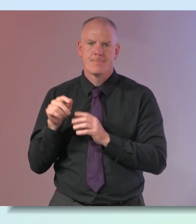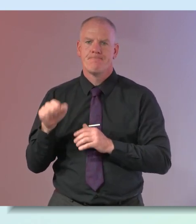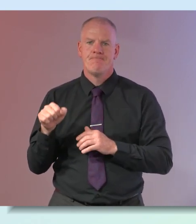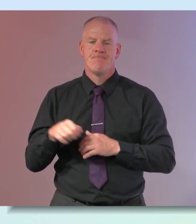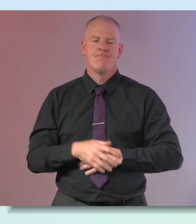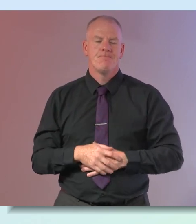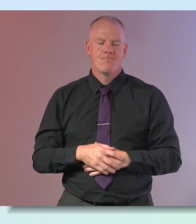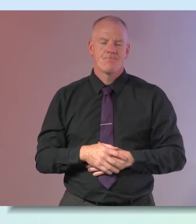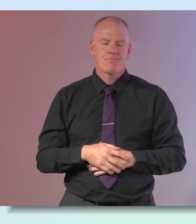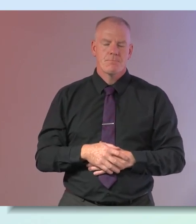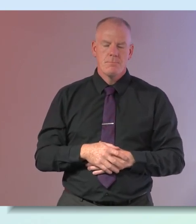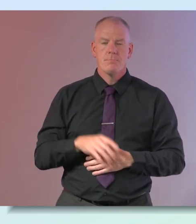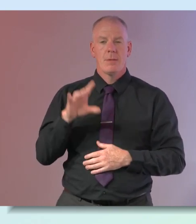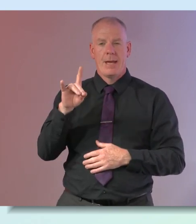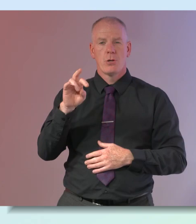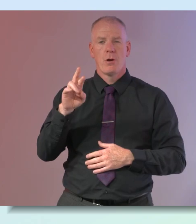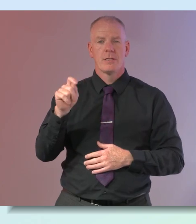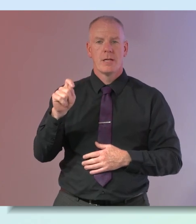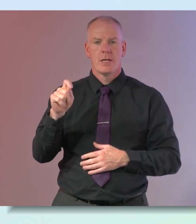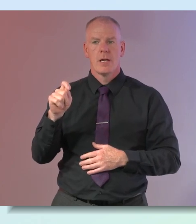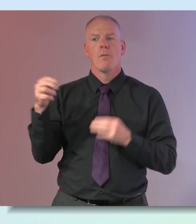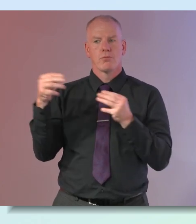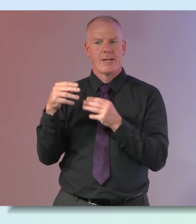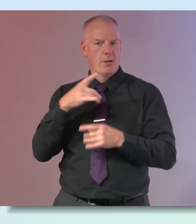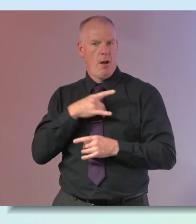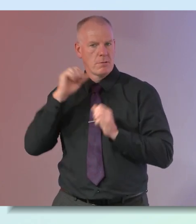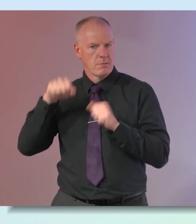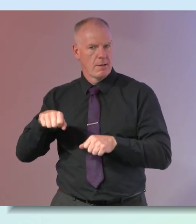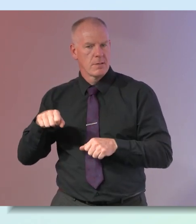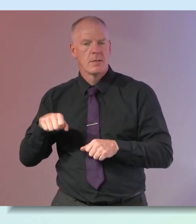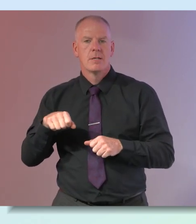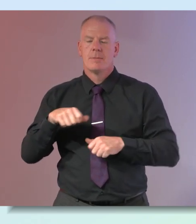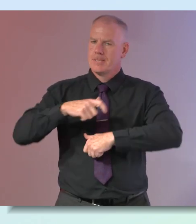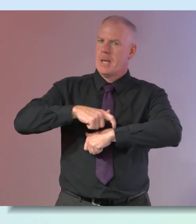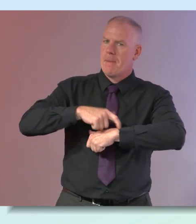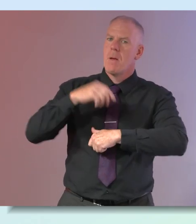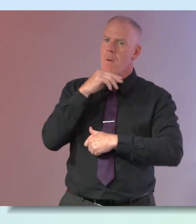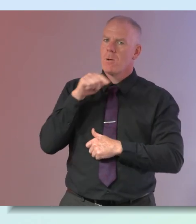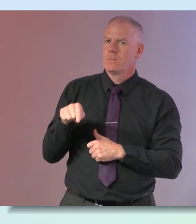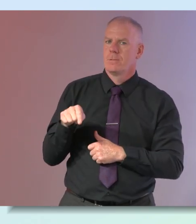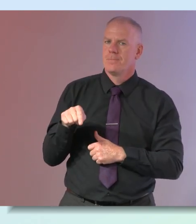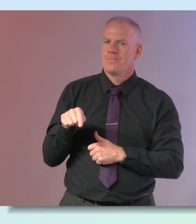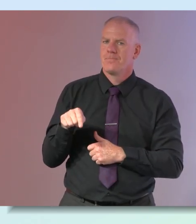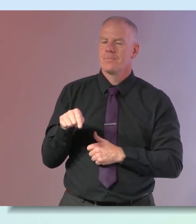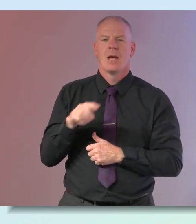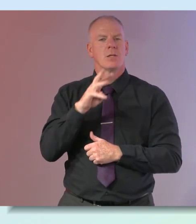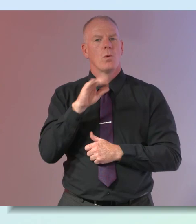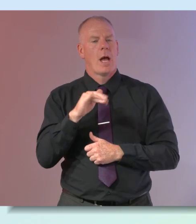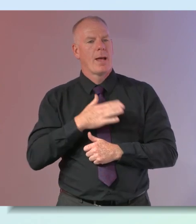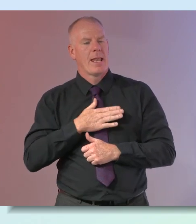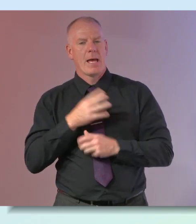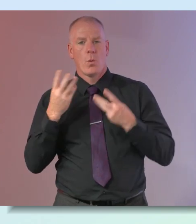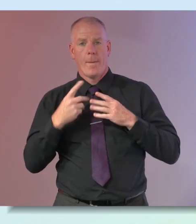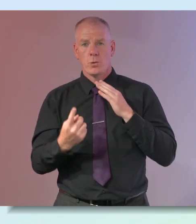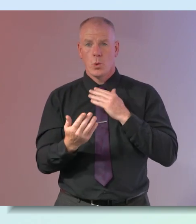where we know that hrt is very heart protective there's a timing which is critical and that's why we'd love women to